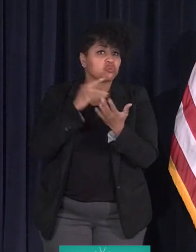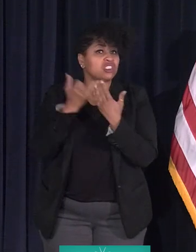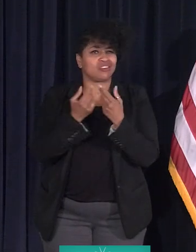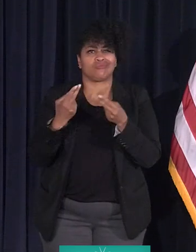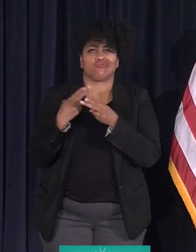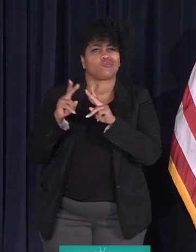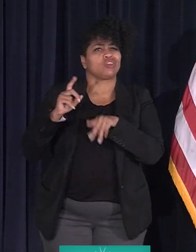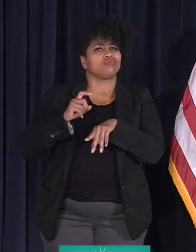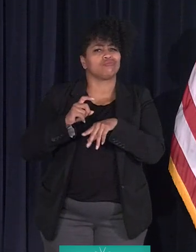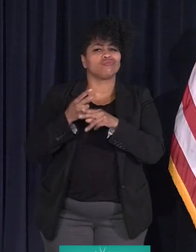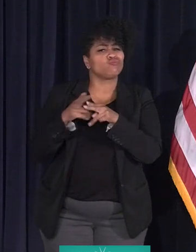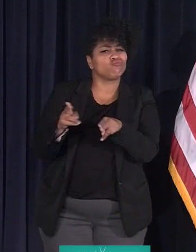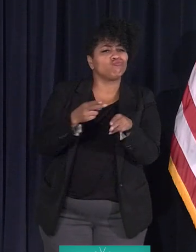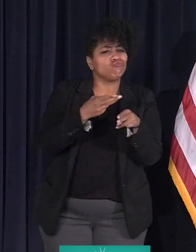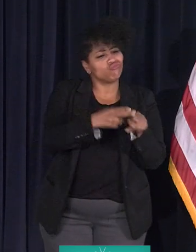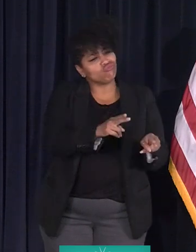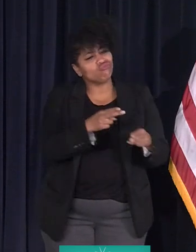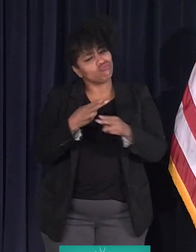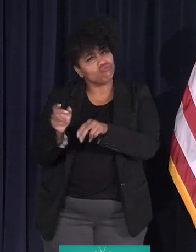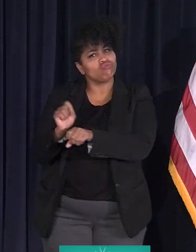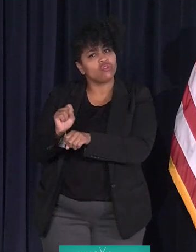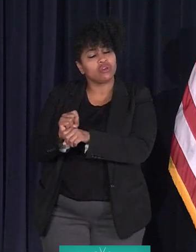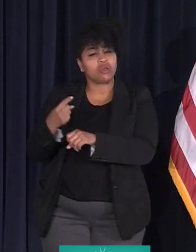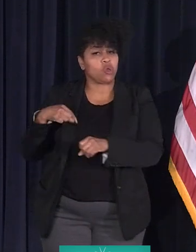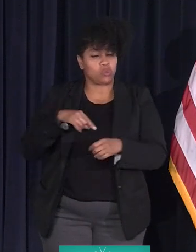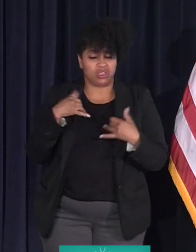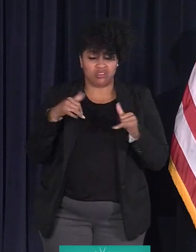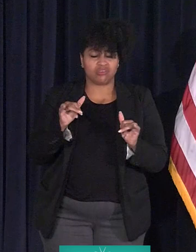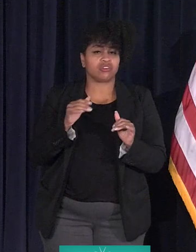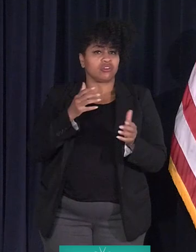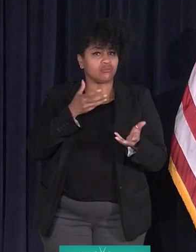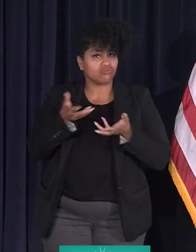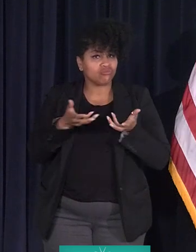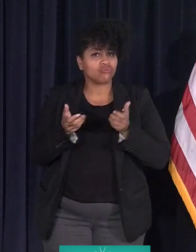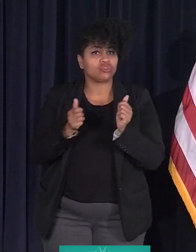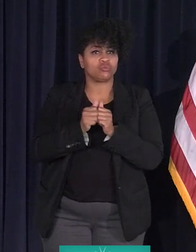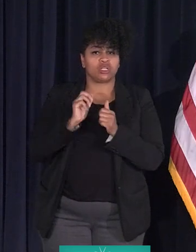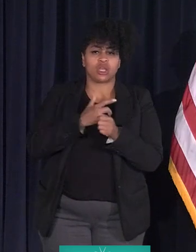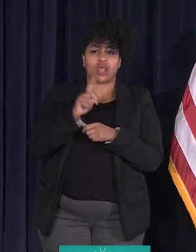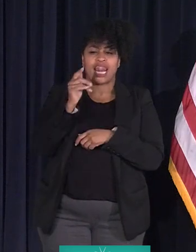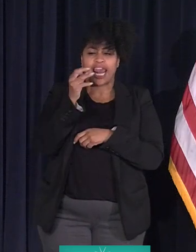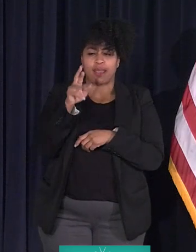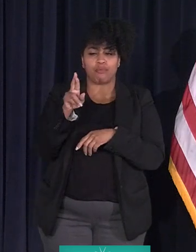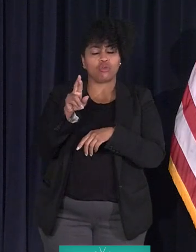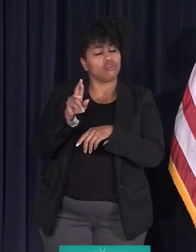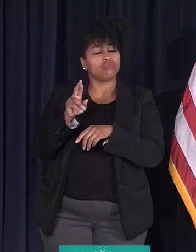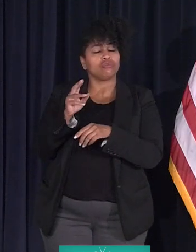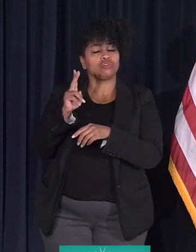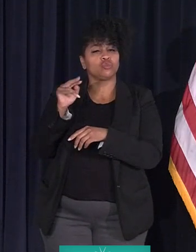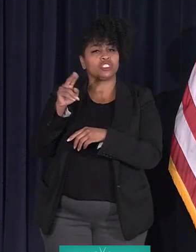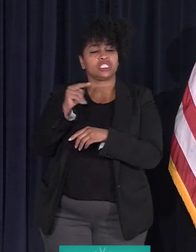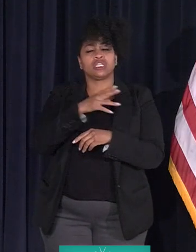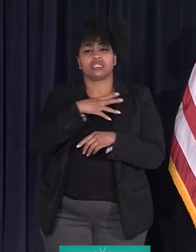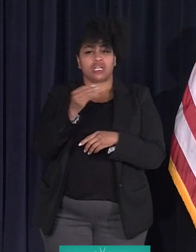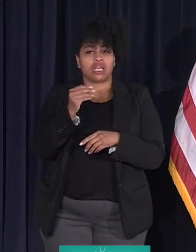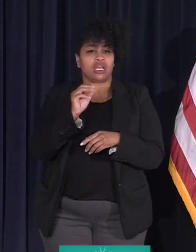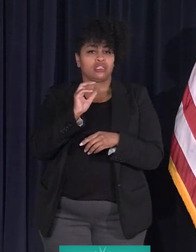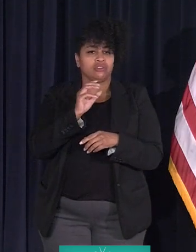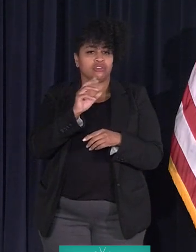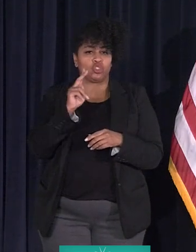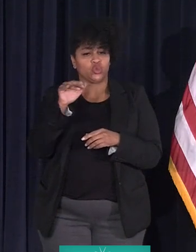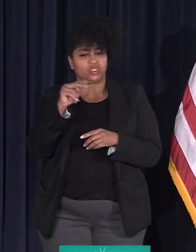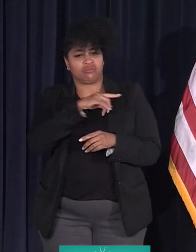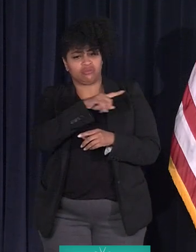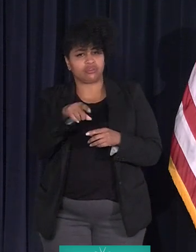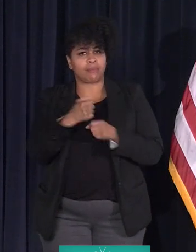projects, we have partnered with the carpenters, plumbers, electricians, and labor unions to make long-term commitments, joining us on the